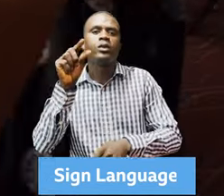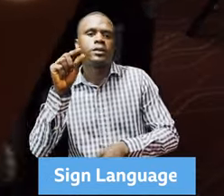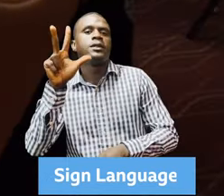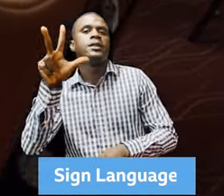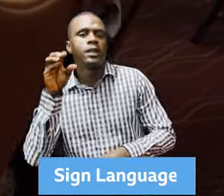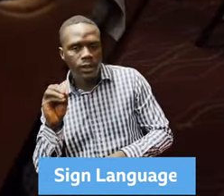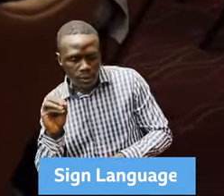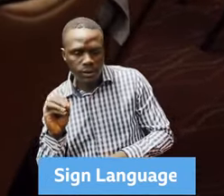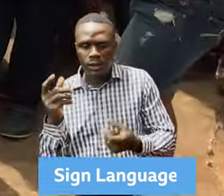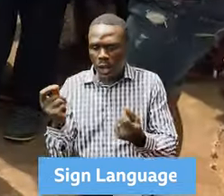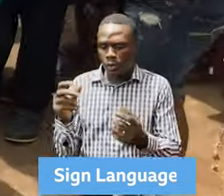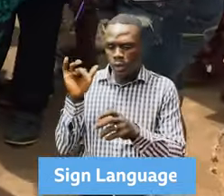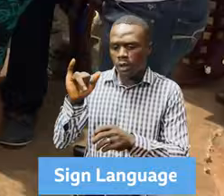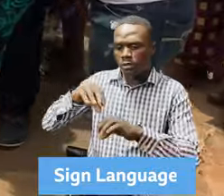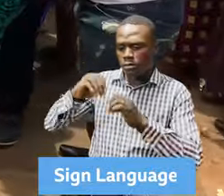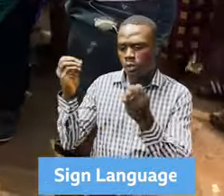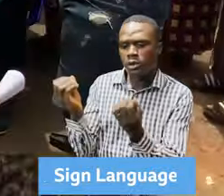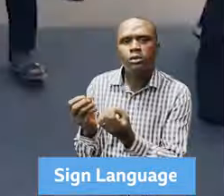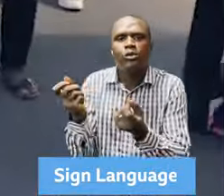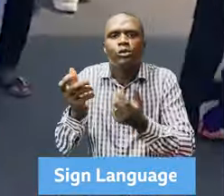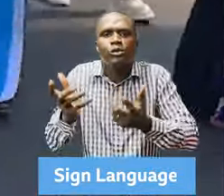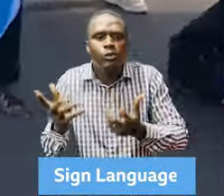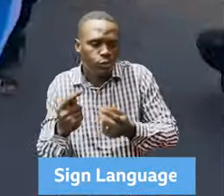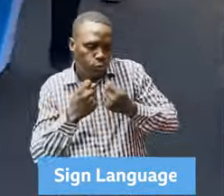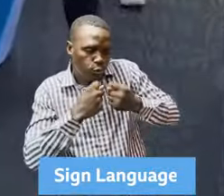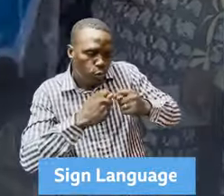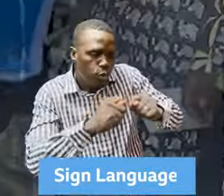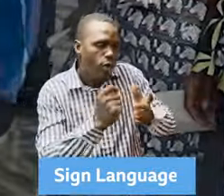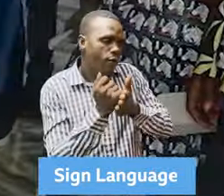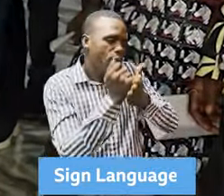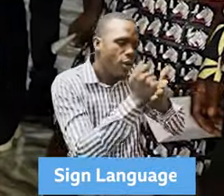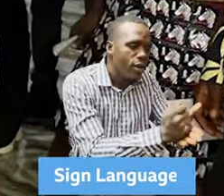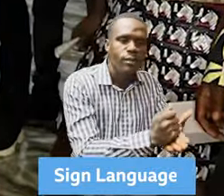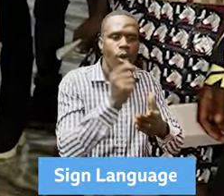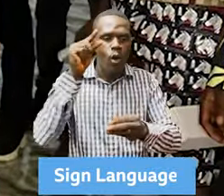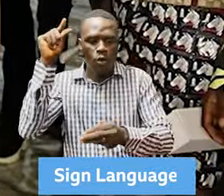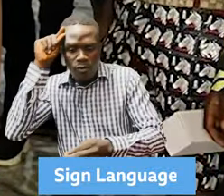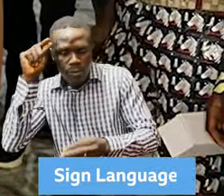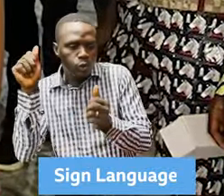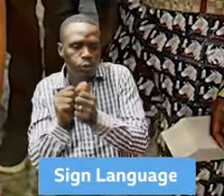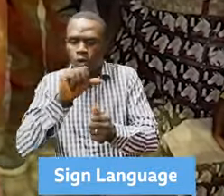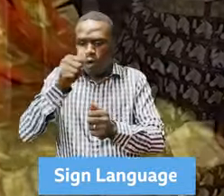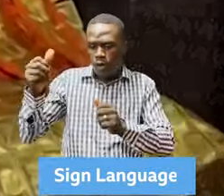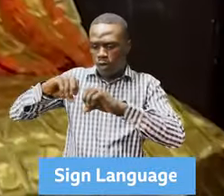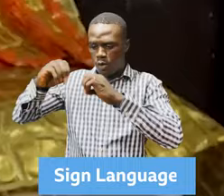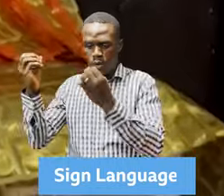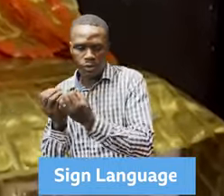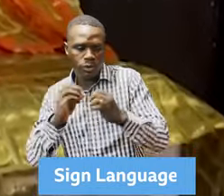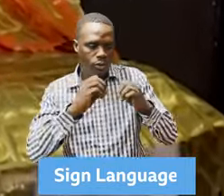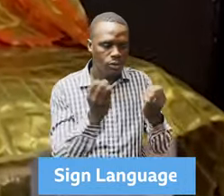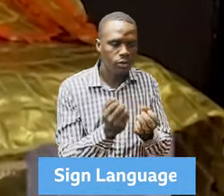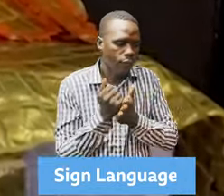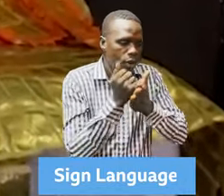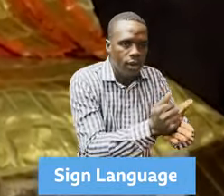advocacy, and coordination to governments, civil society organizations, and development partners in responding to